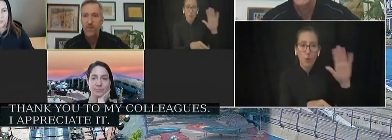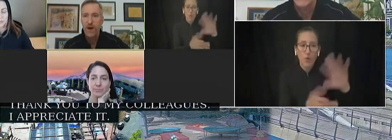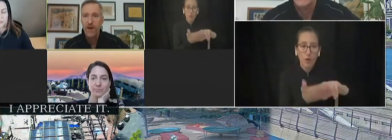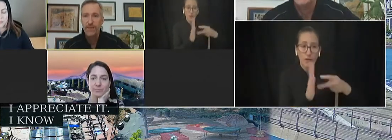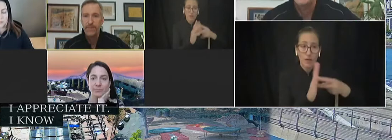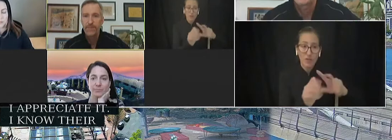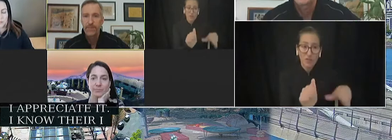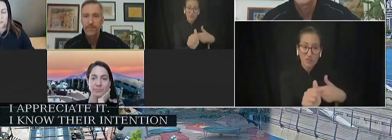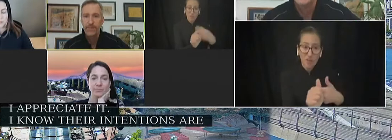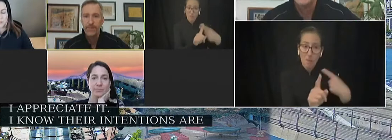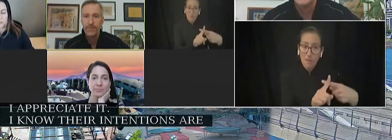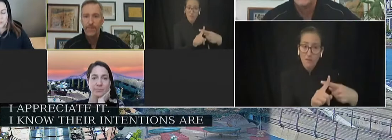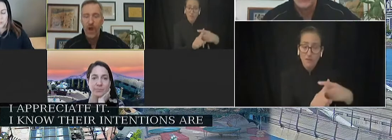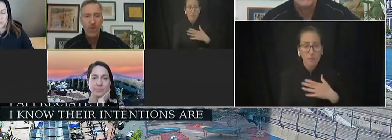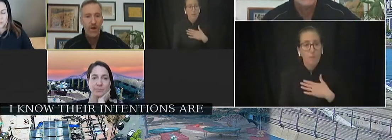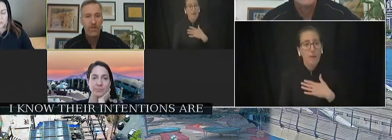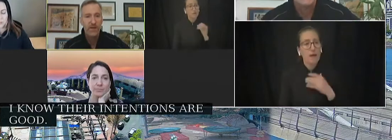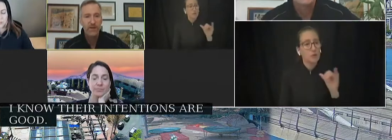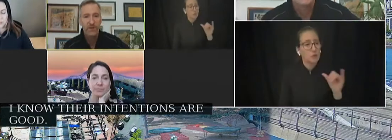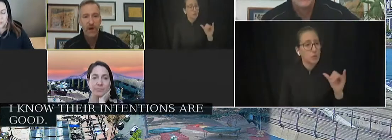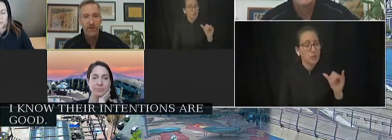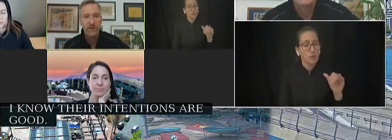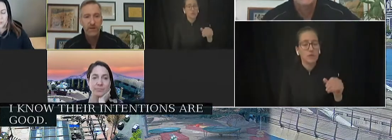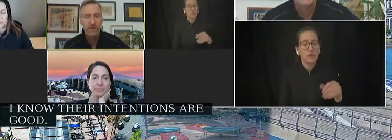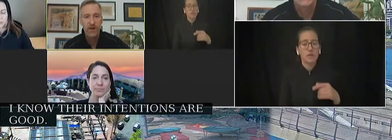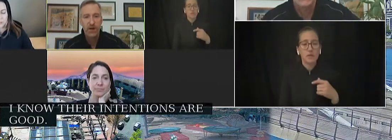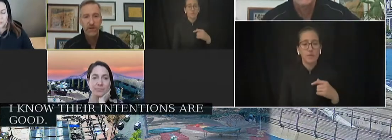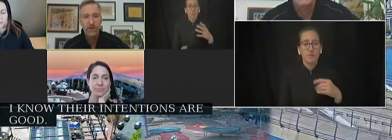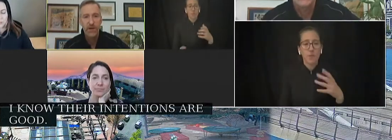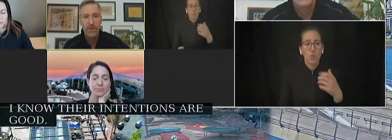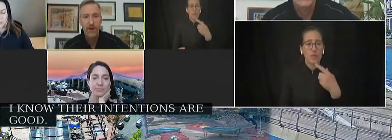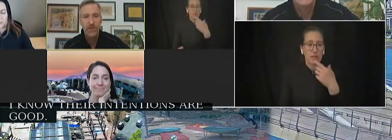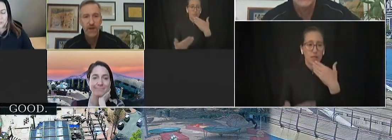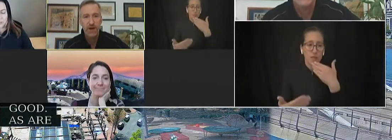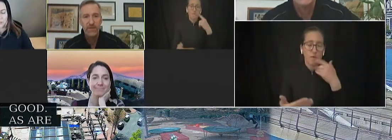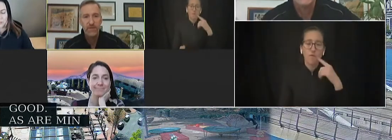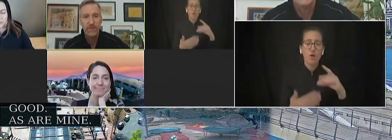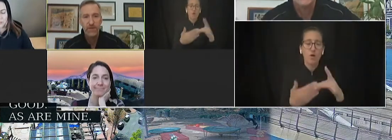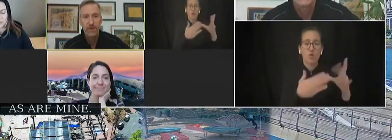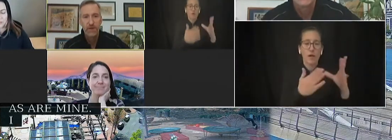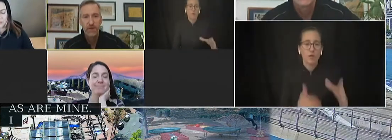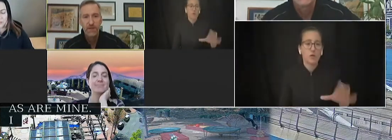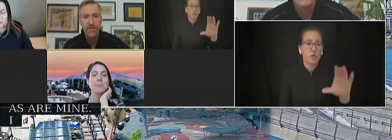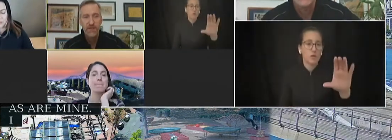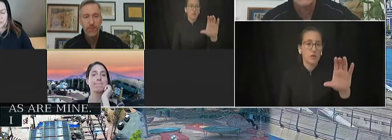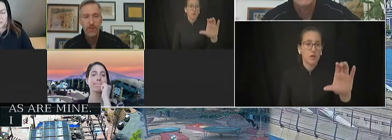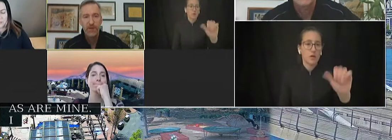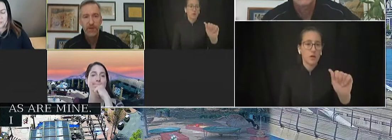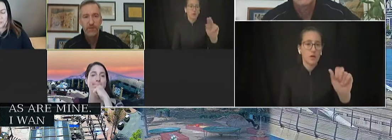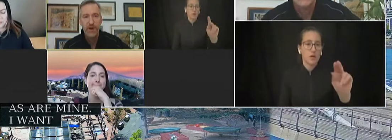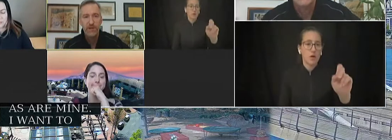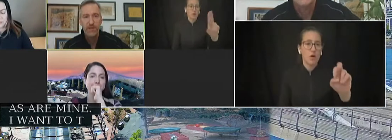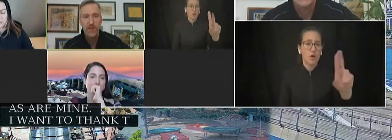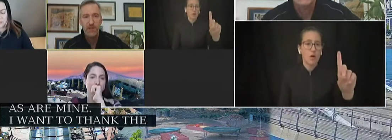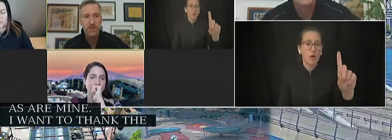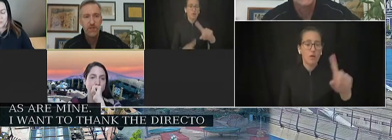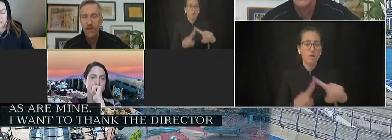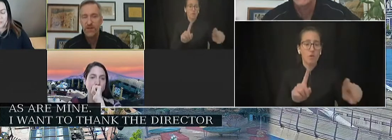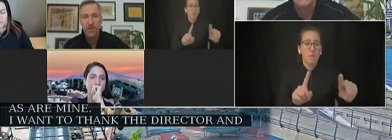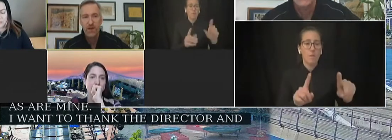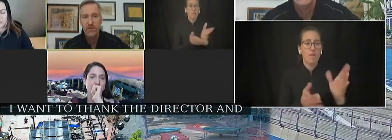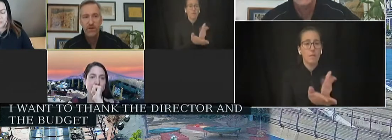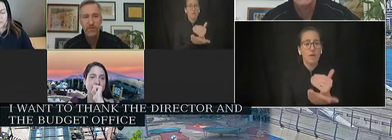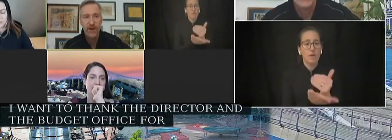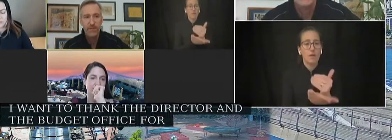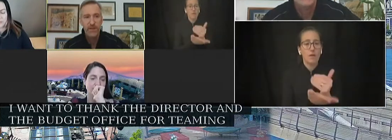as are mine. I want to thank Director Kinard and the Budget Office for teeing up a good presentation.